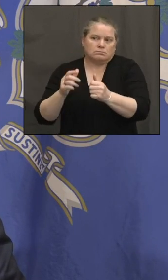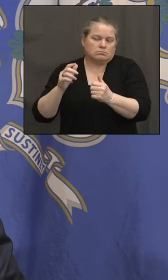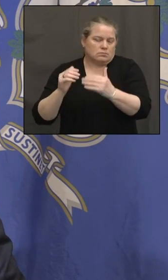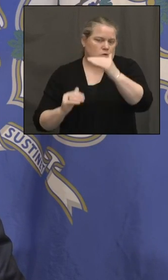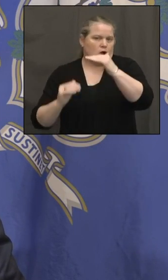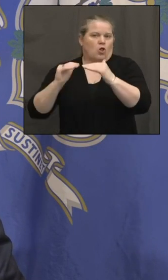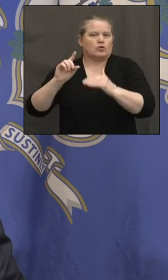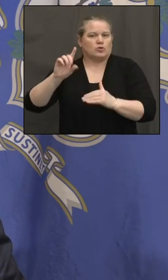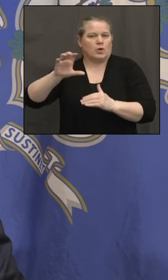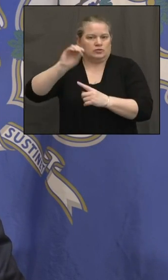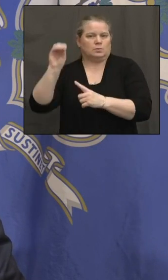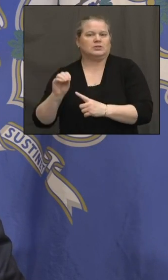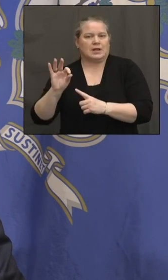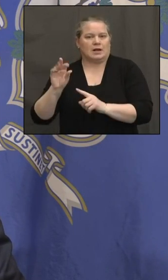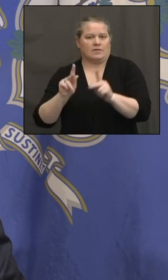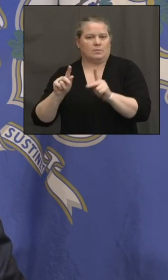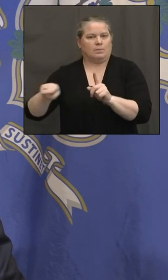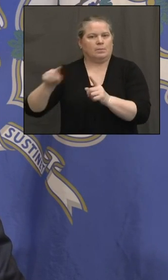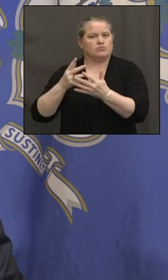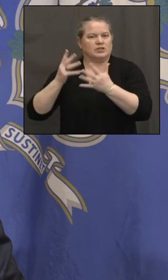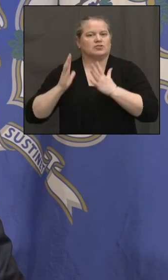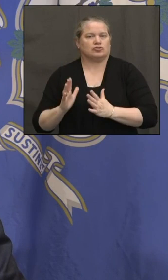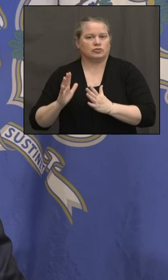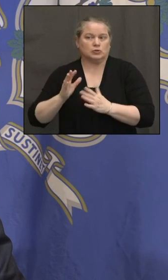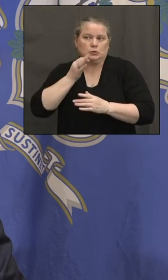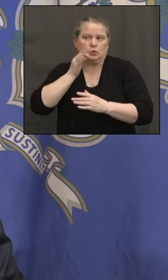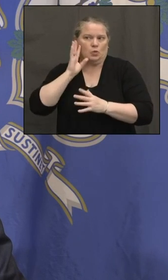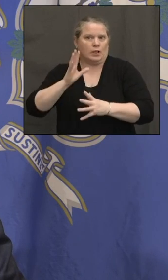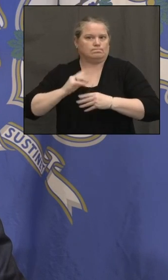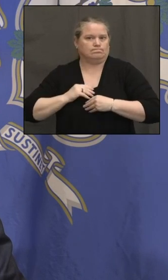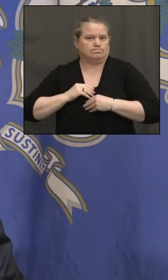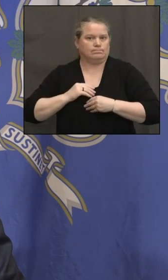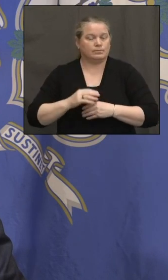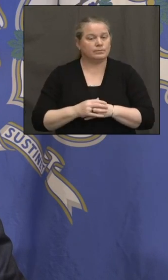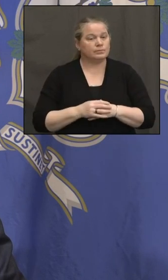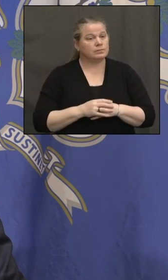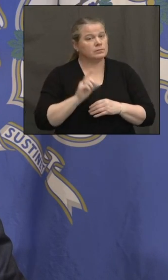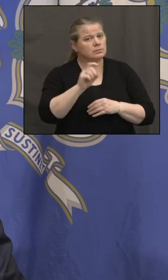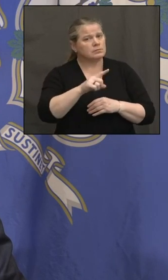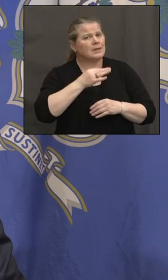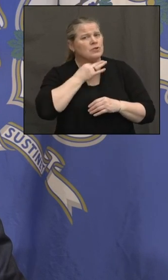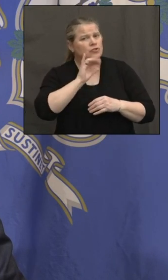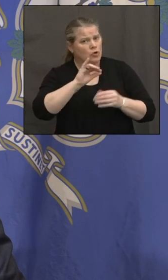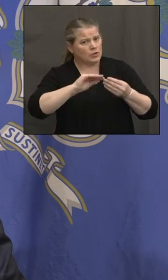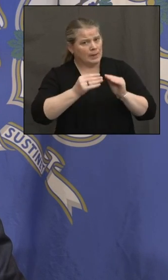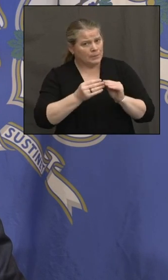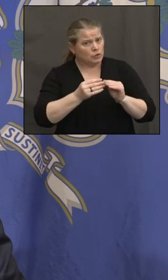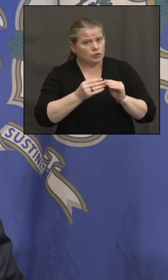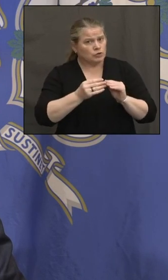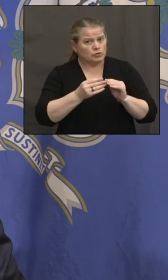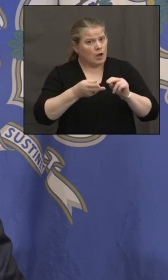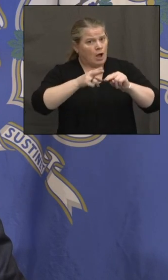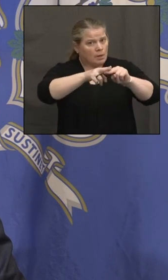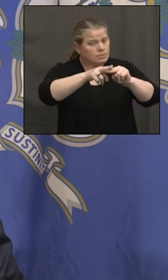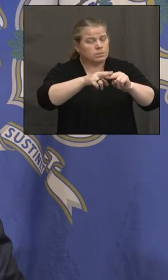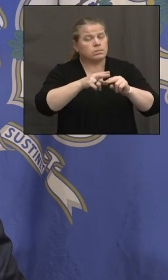Do you know if those numbers have increased or do you have any information about inmates who first refused and then decided to get